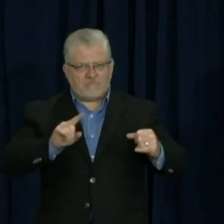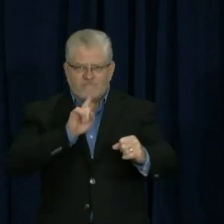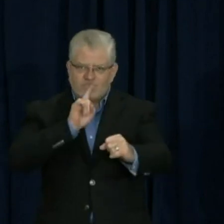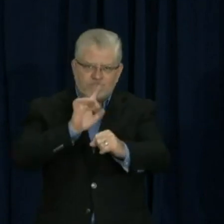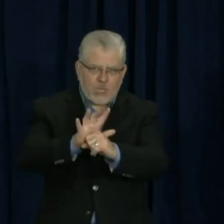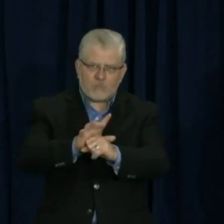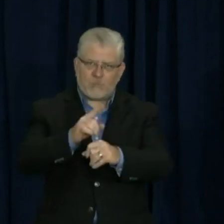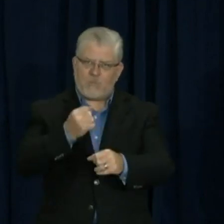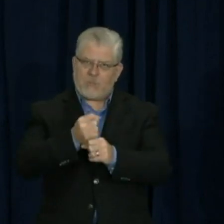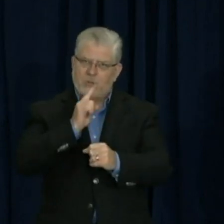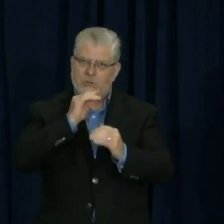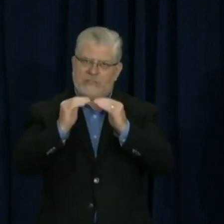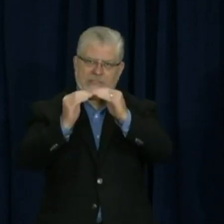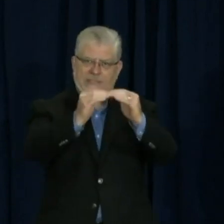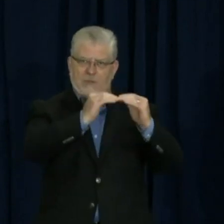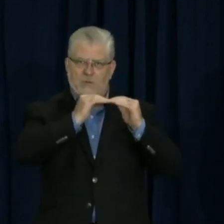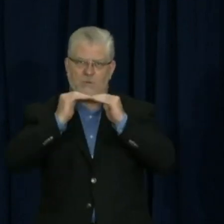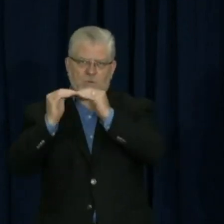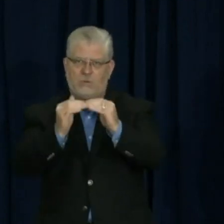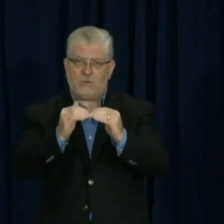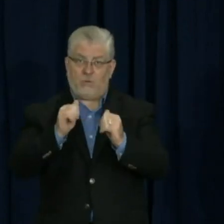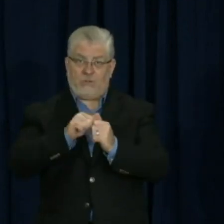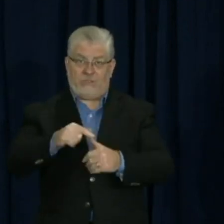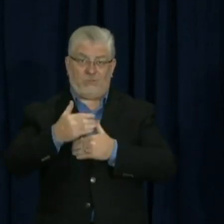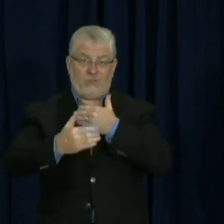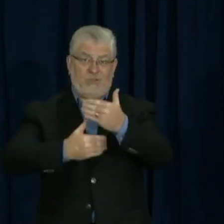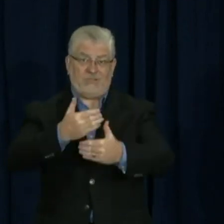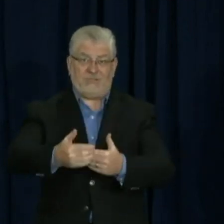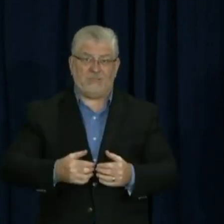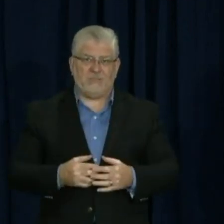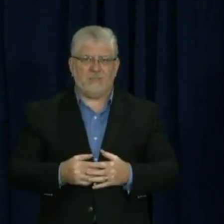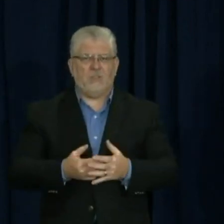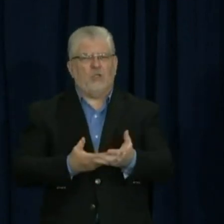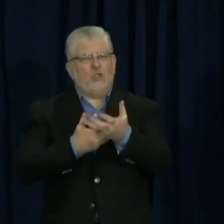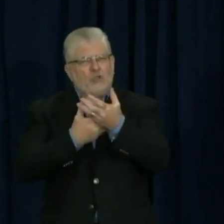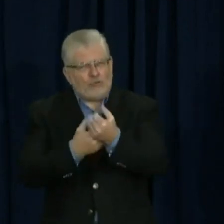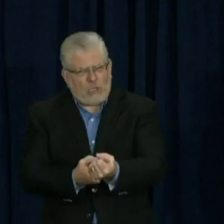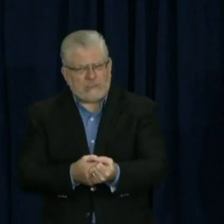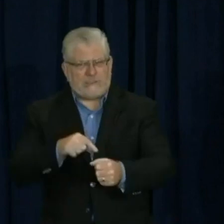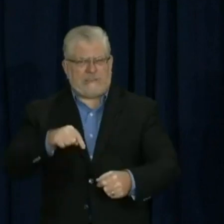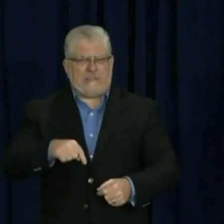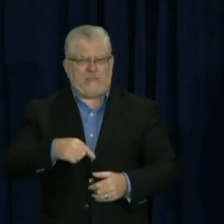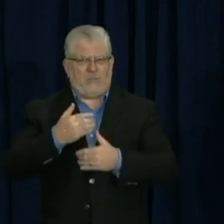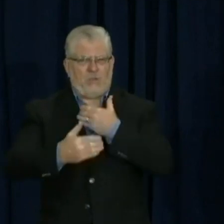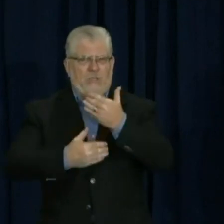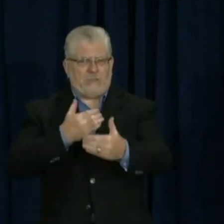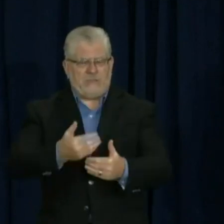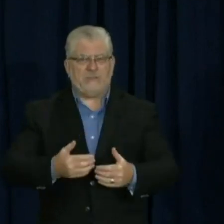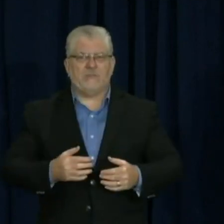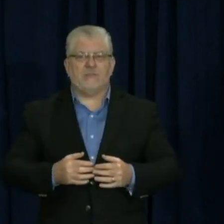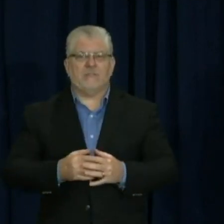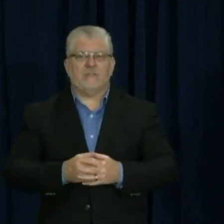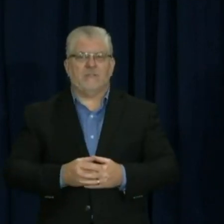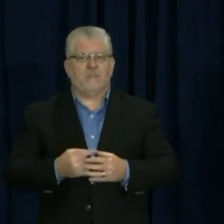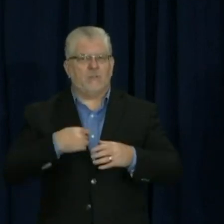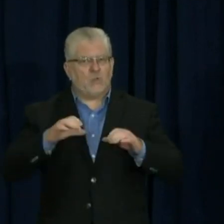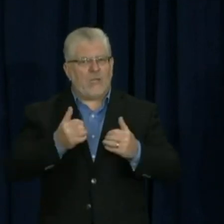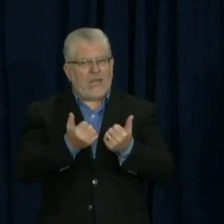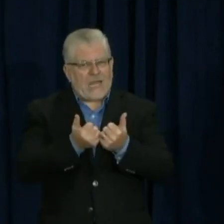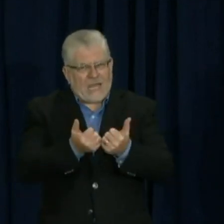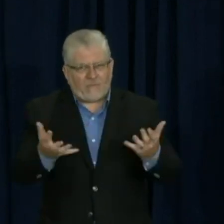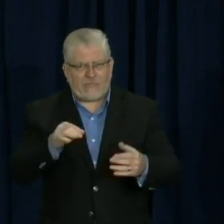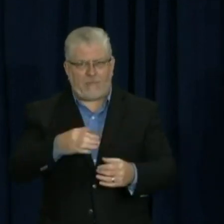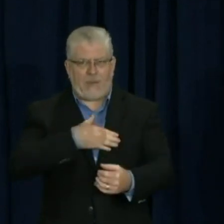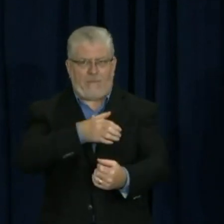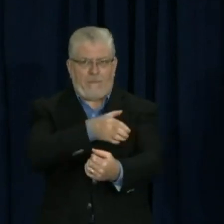full faith that we will similarly meet this moment, and I will do everything within my power to ensure that the results are fair